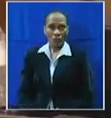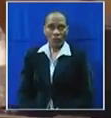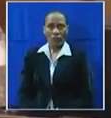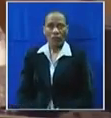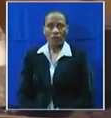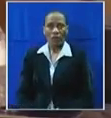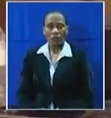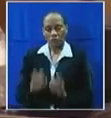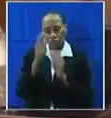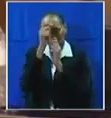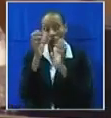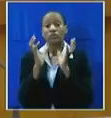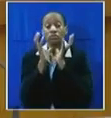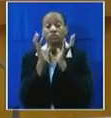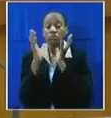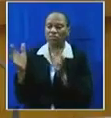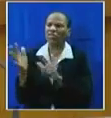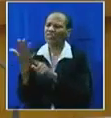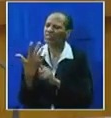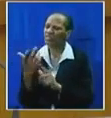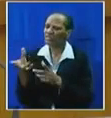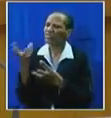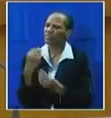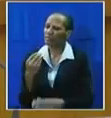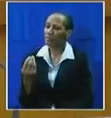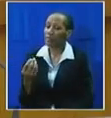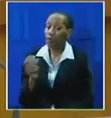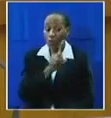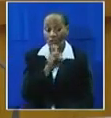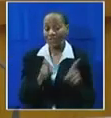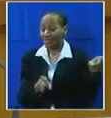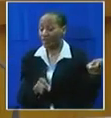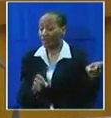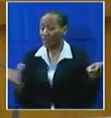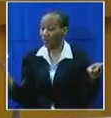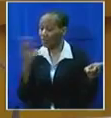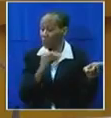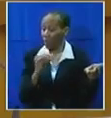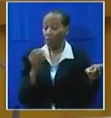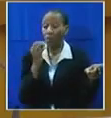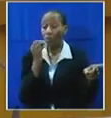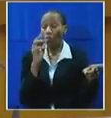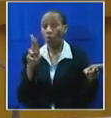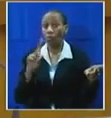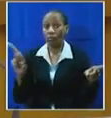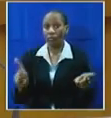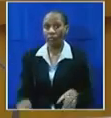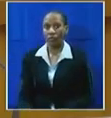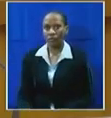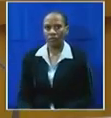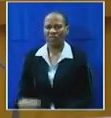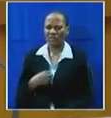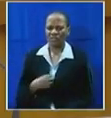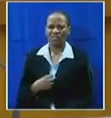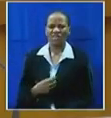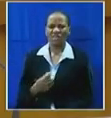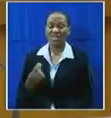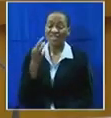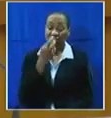Honorable Malema, if you can just indicate whether I answered the question or not, so that you can proceed. I never said I won't answer the question.